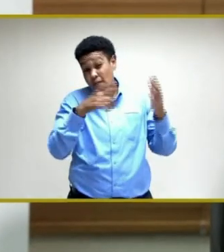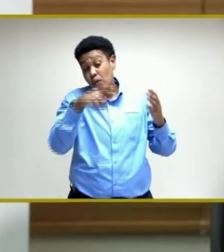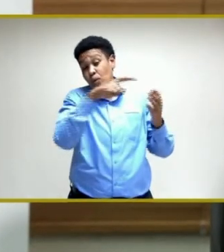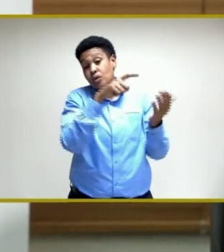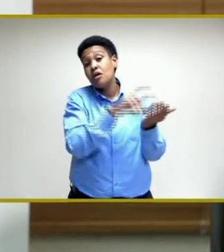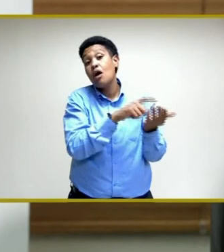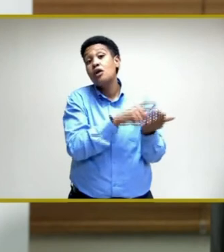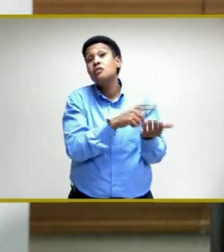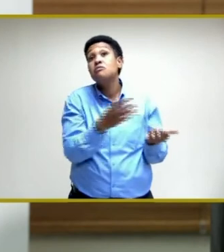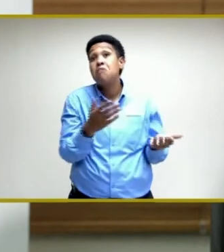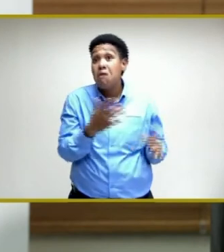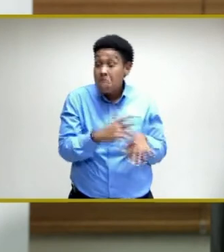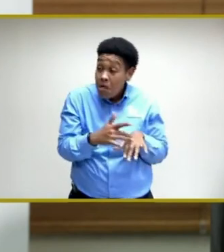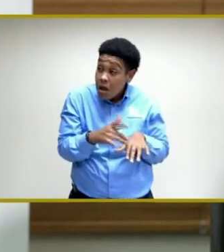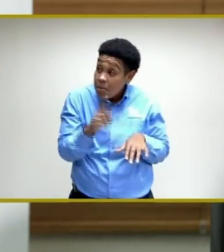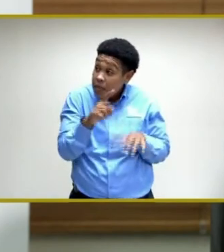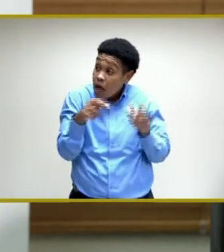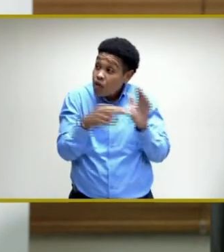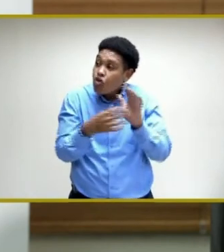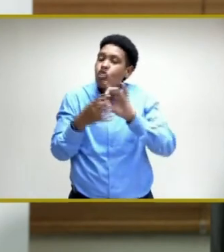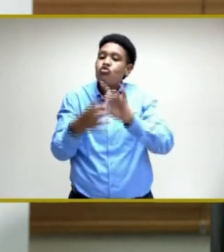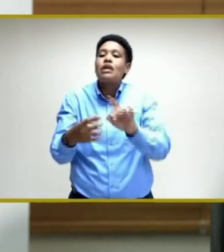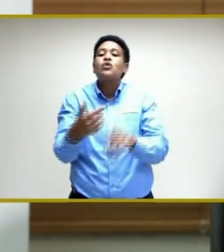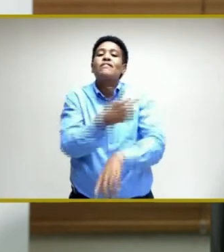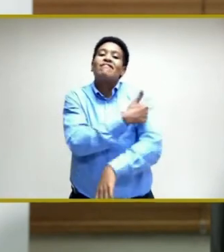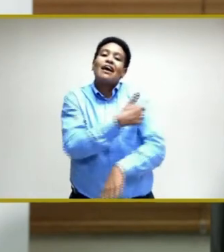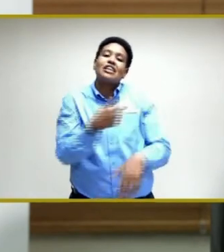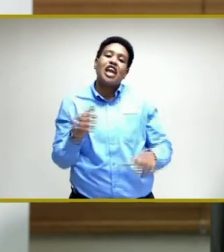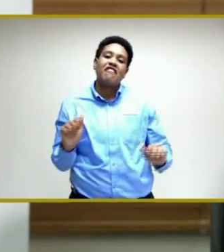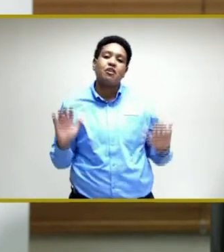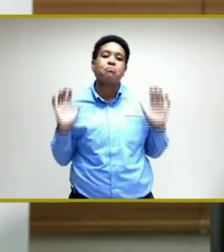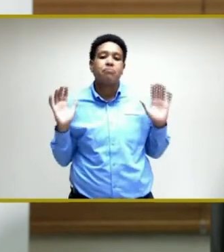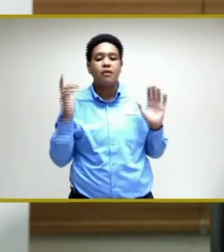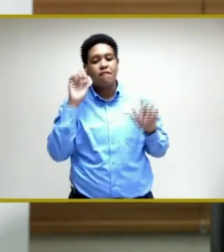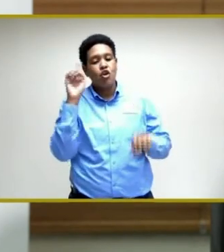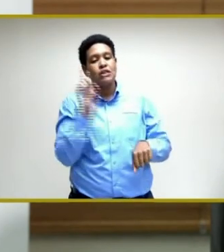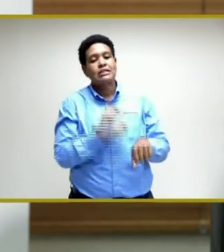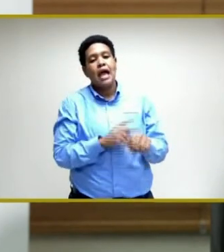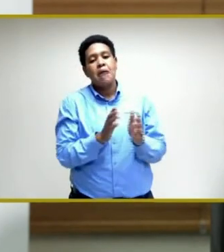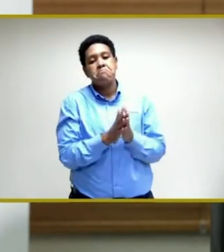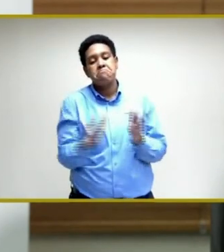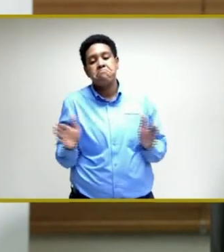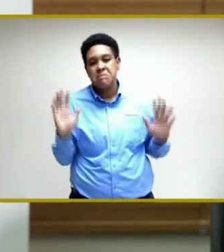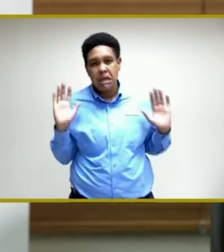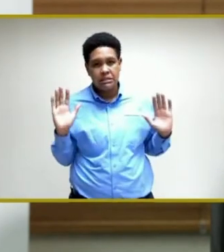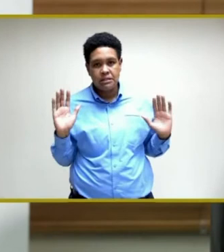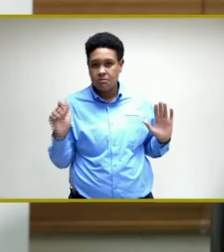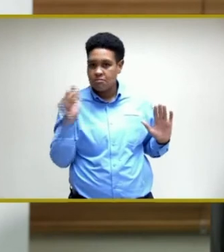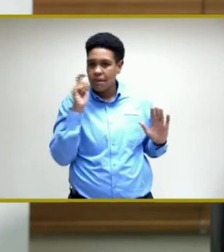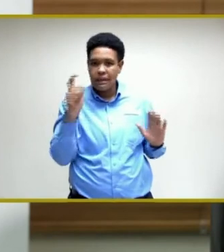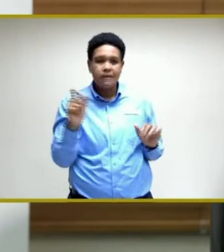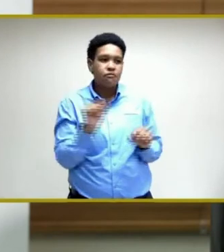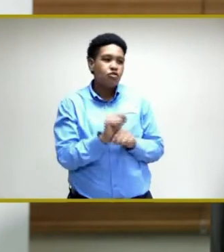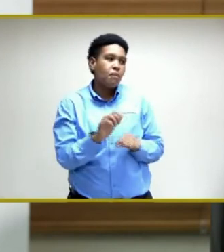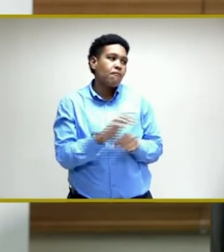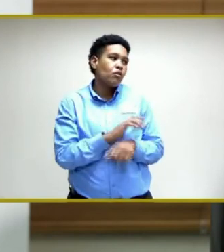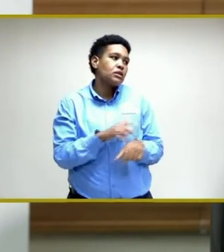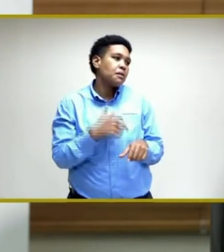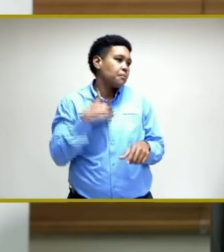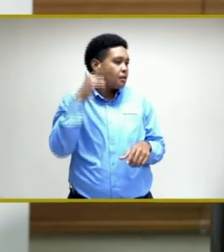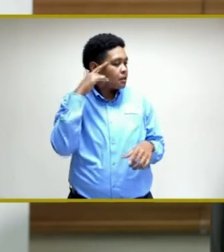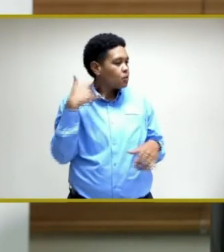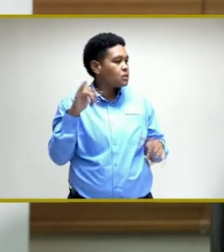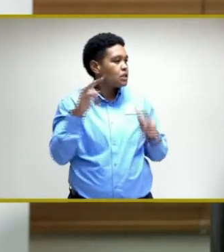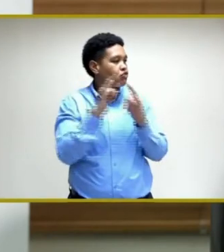would be around the vaccination effort for a period of time. I think we're still refining that,